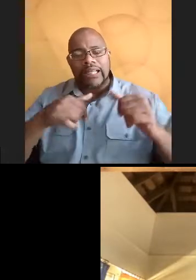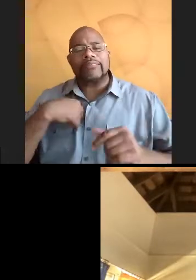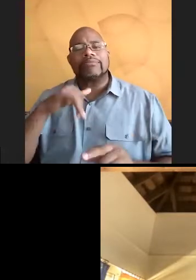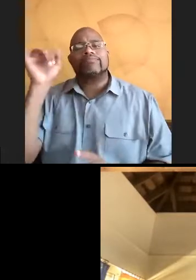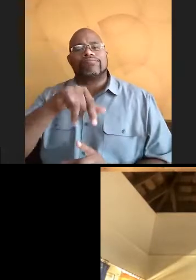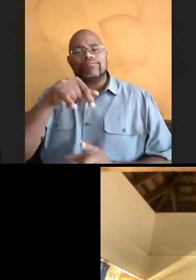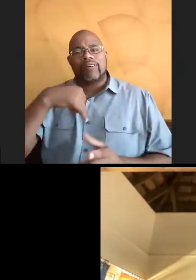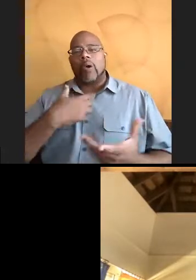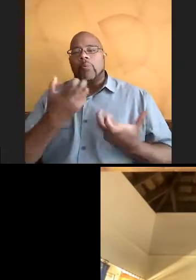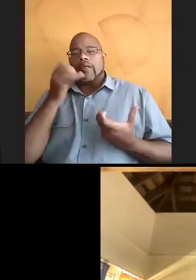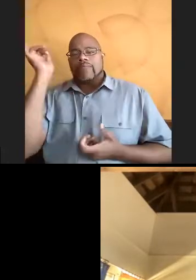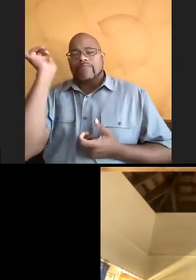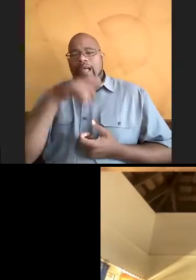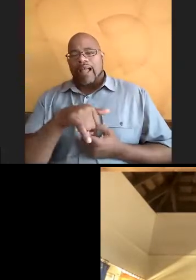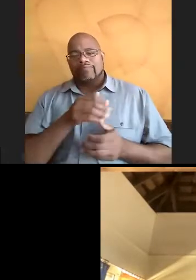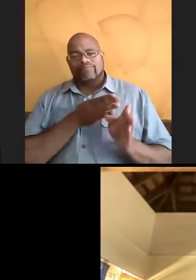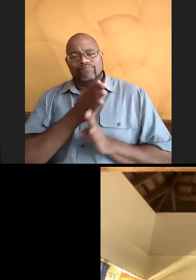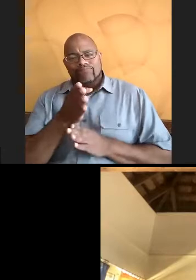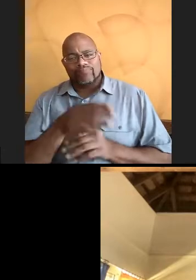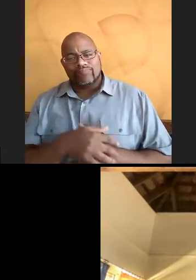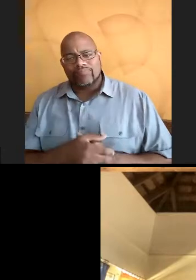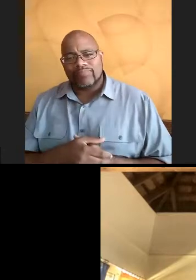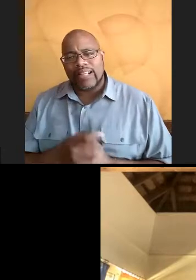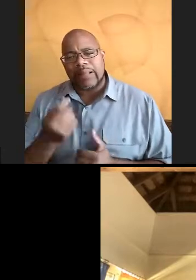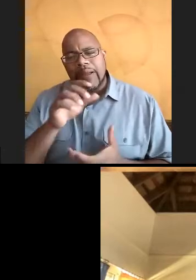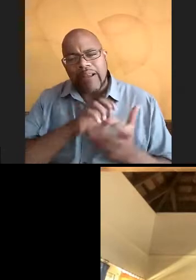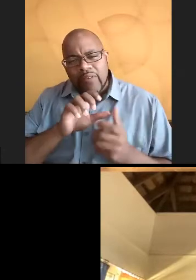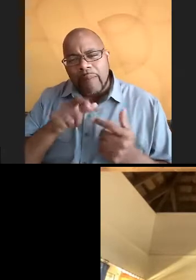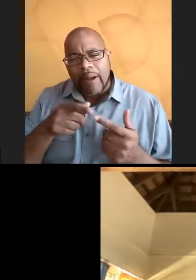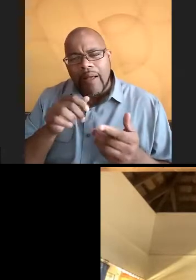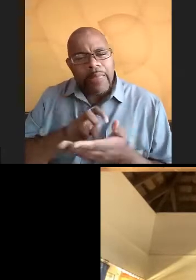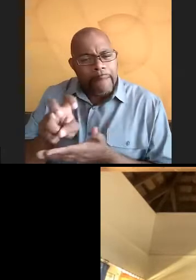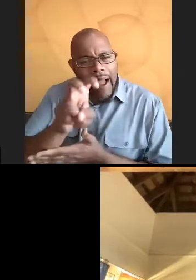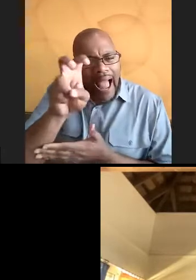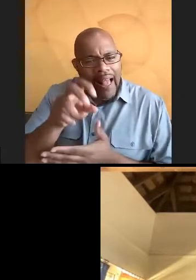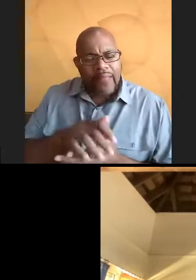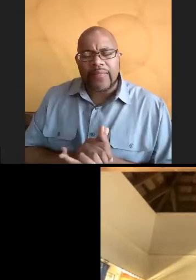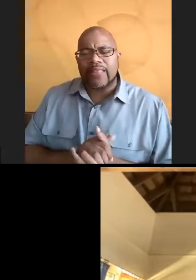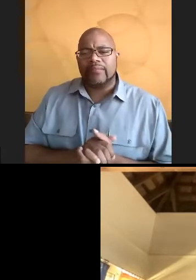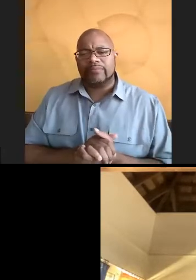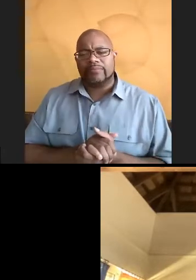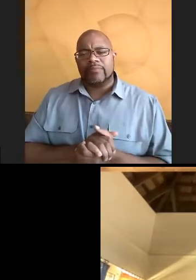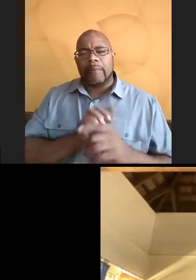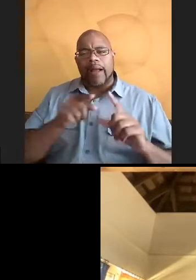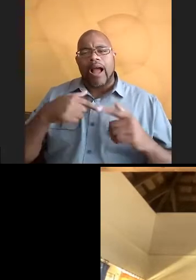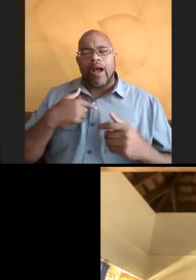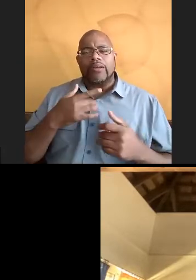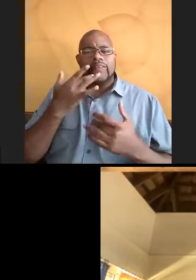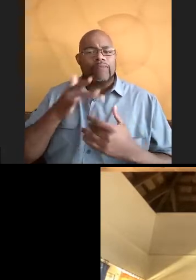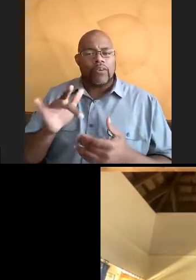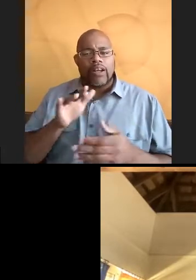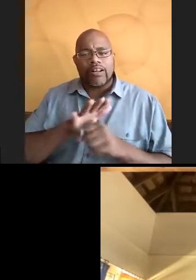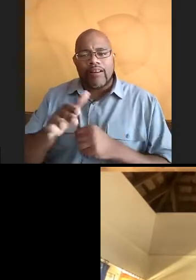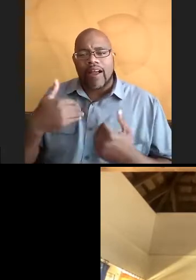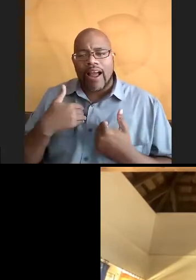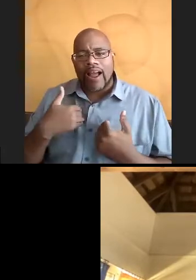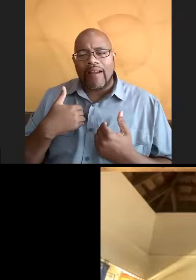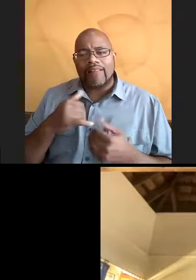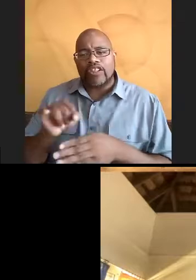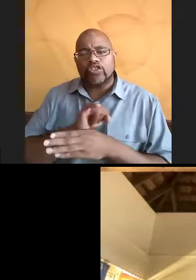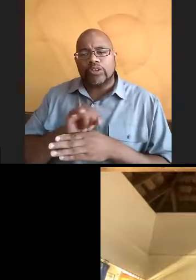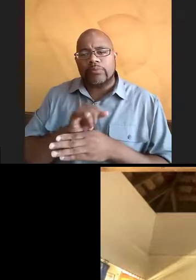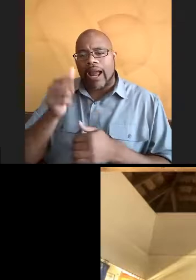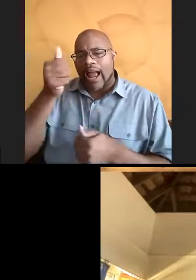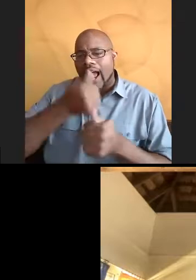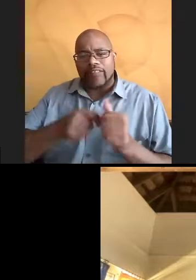it for me. I was still a little bit confused about my path, but I was fortunate enough to have internships every